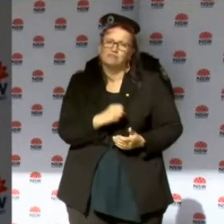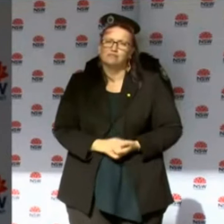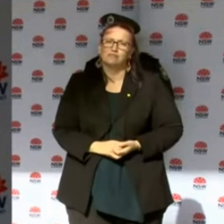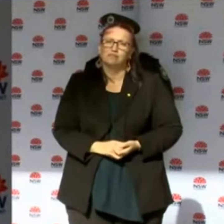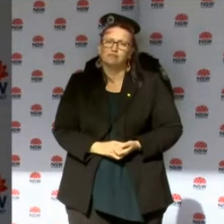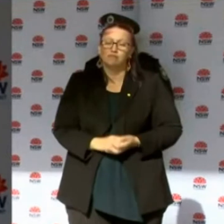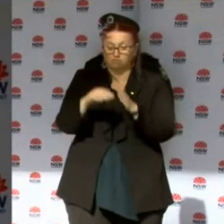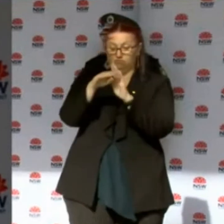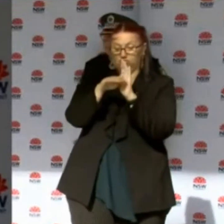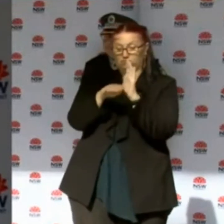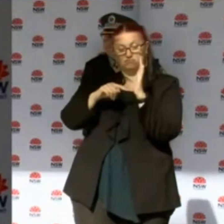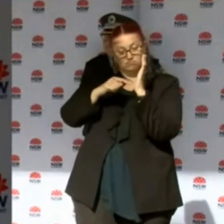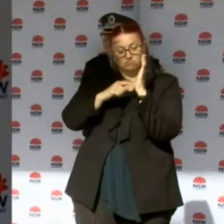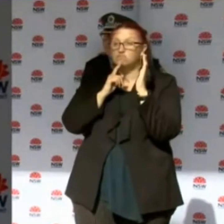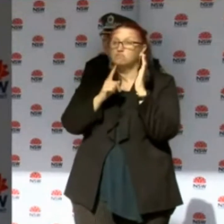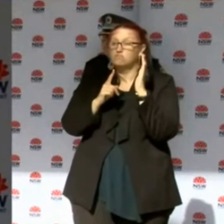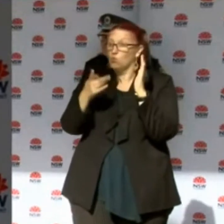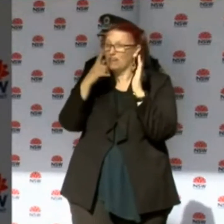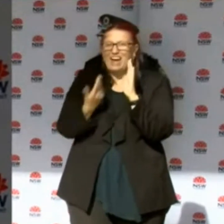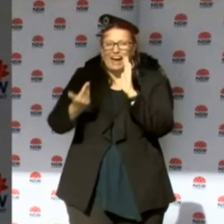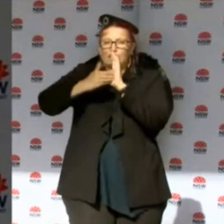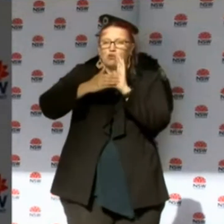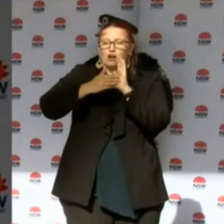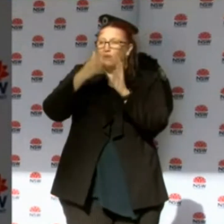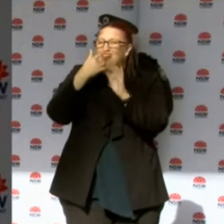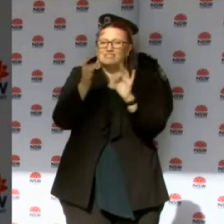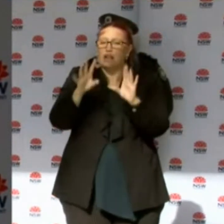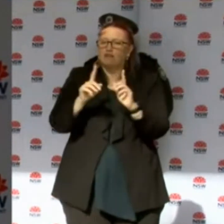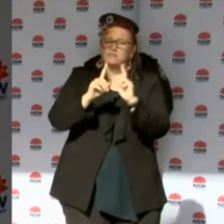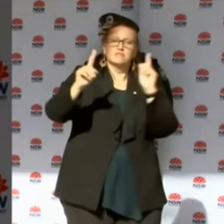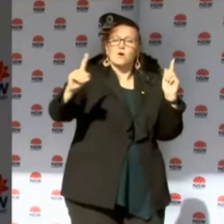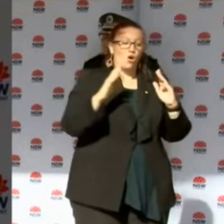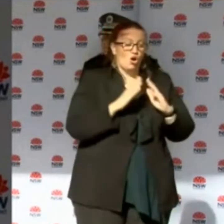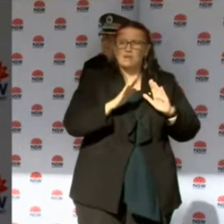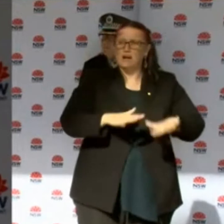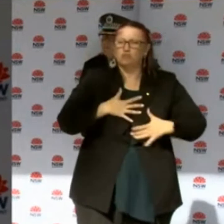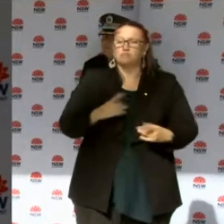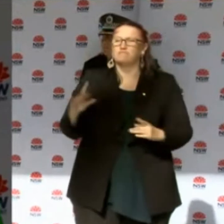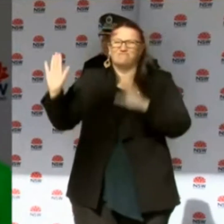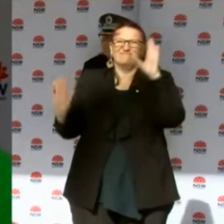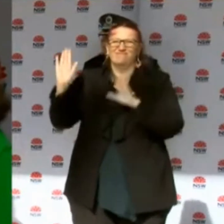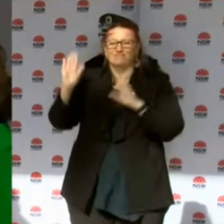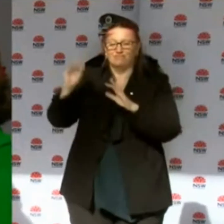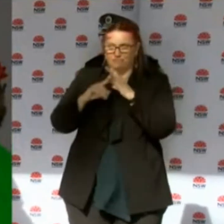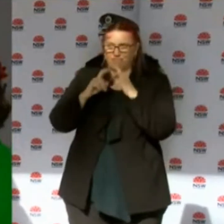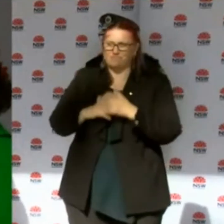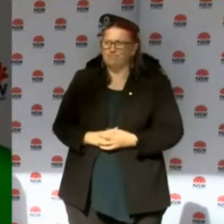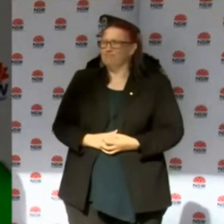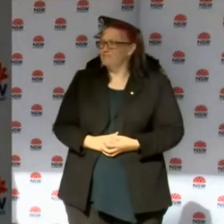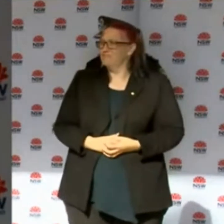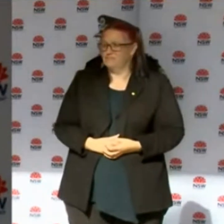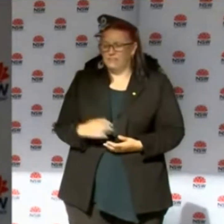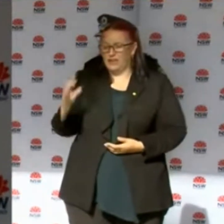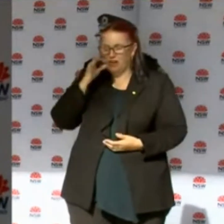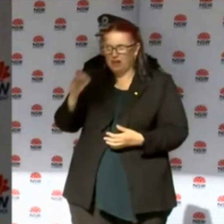the health advice, if that is our comfort level. And certainly, certainly that's our expectation. Can I just